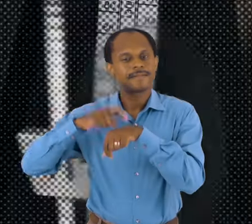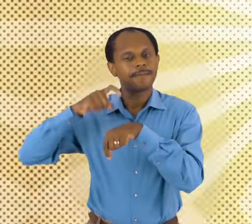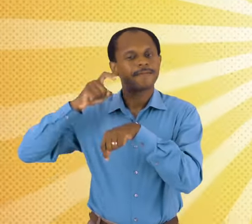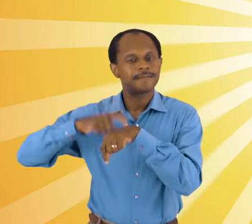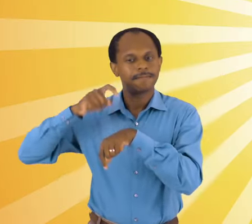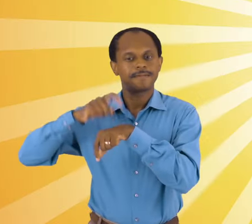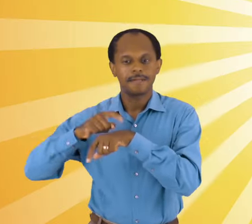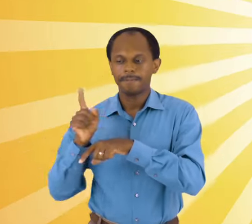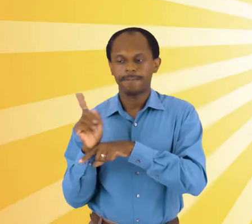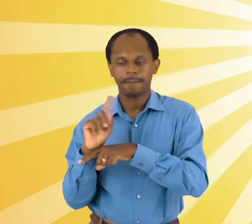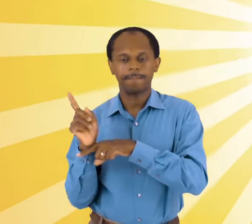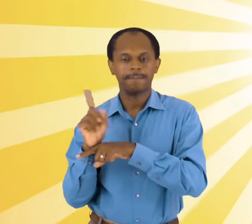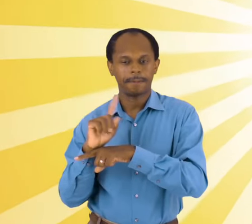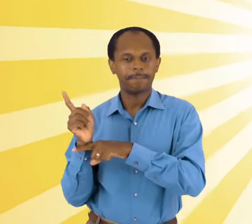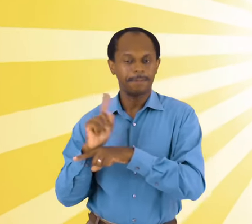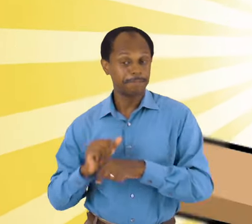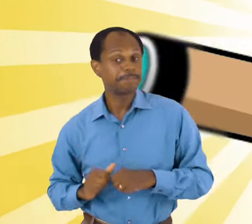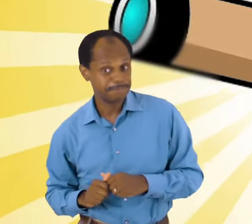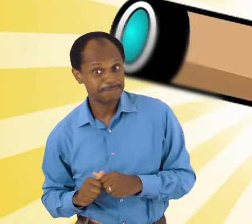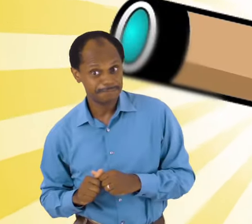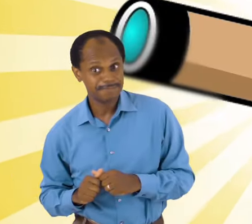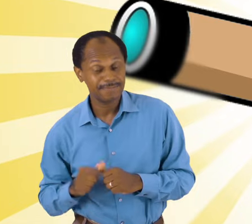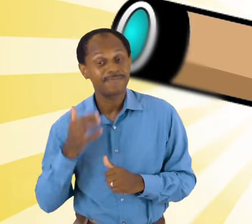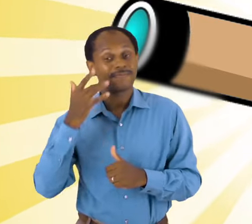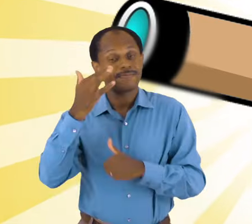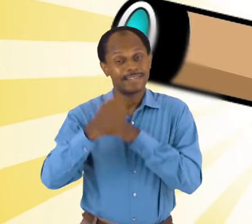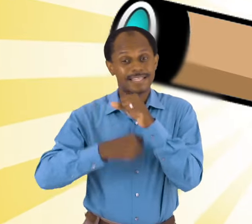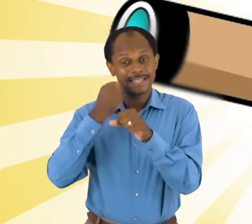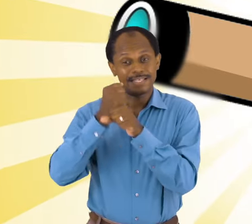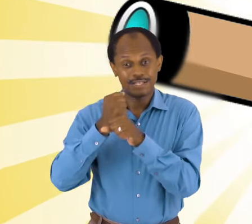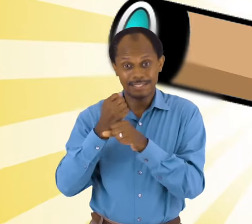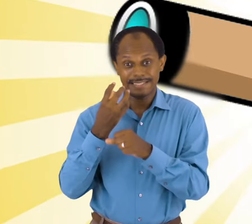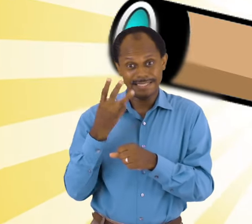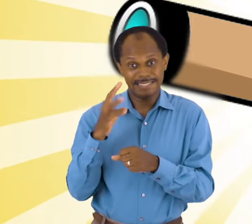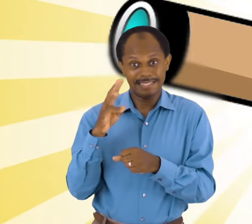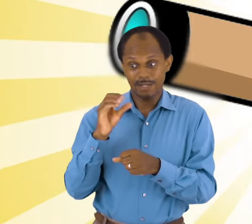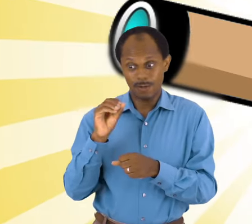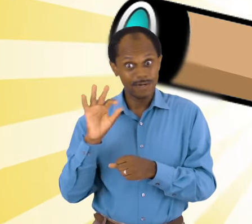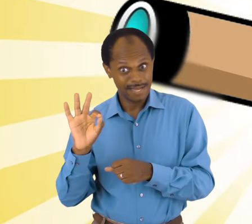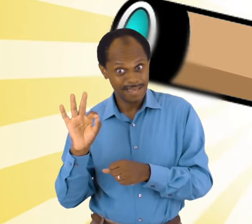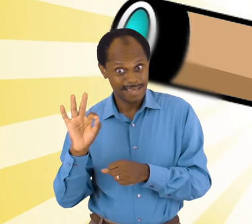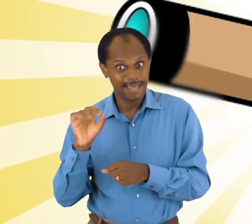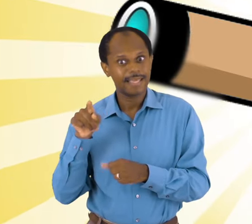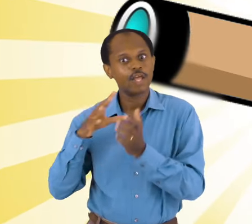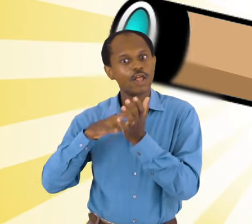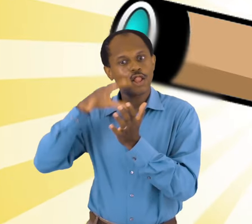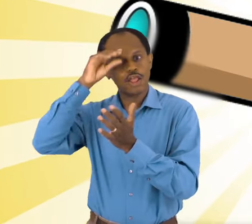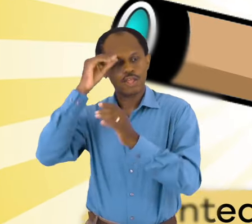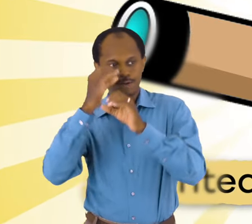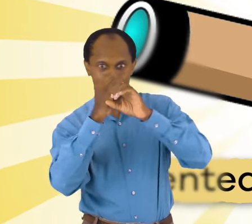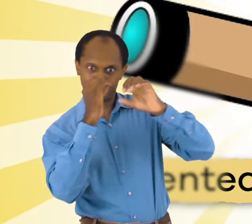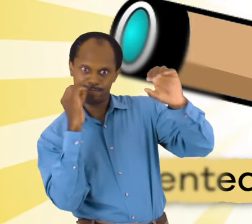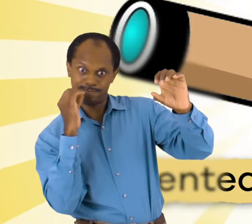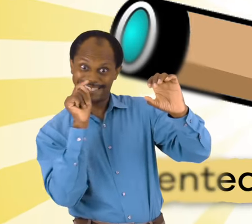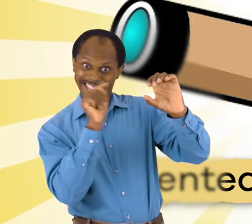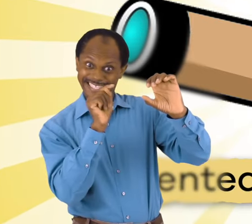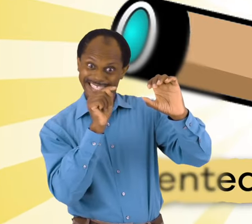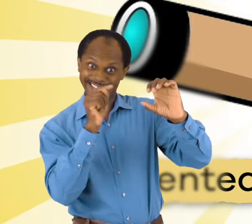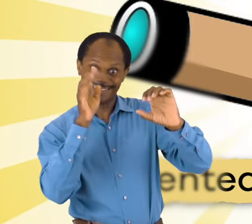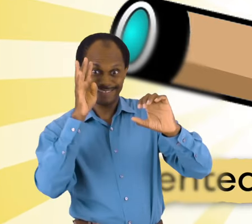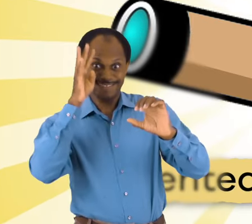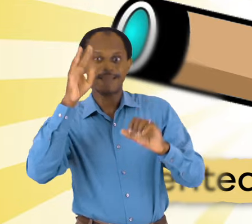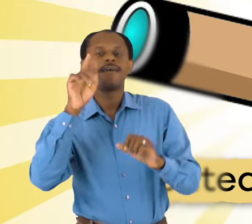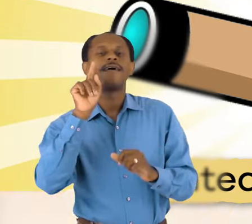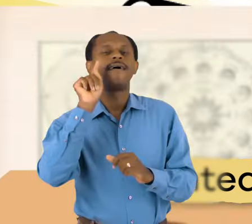Around the year 1609, Galileo learned of the telescope, which had been invented